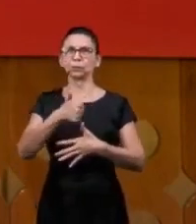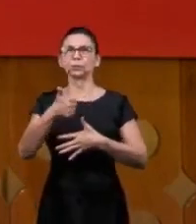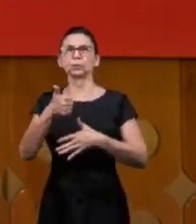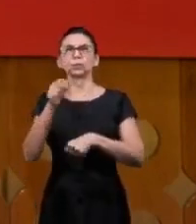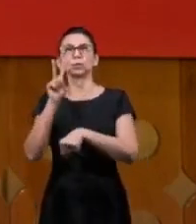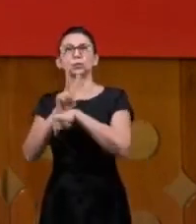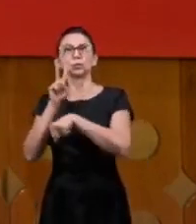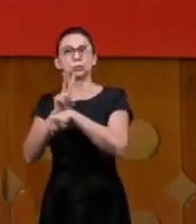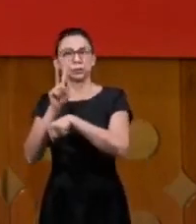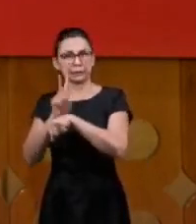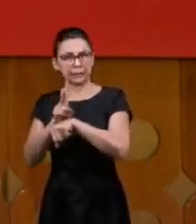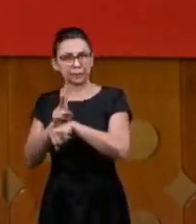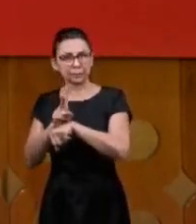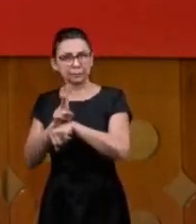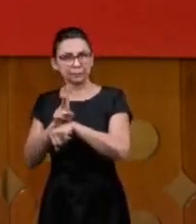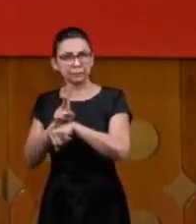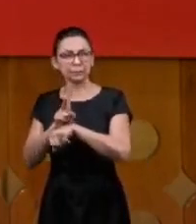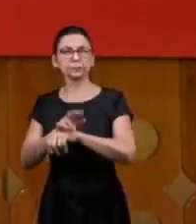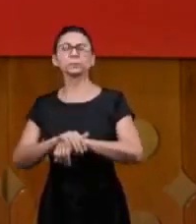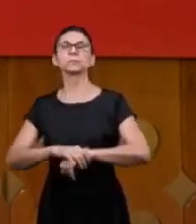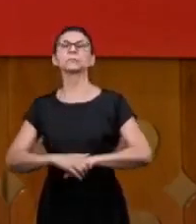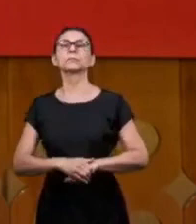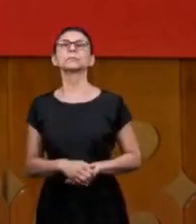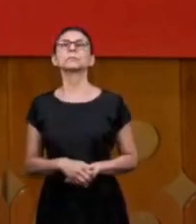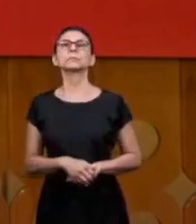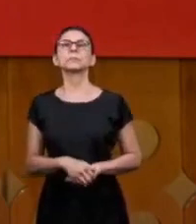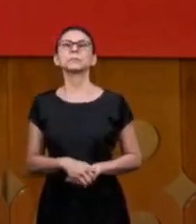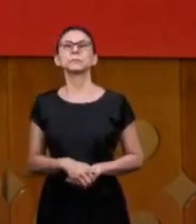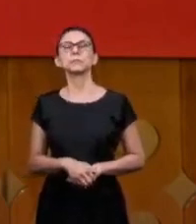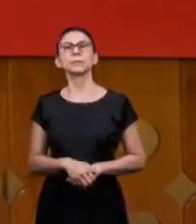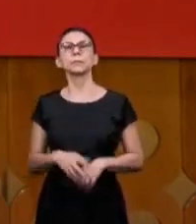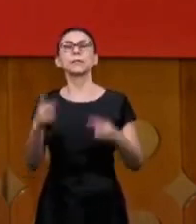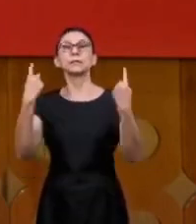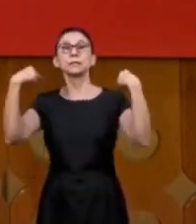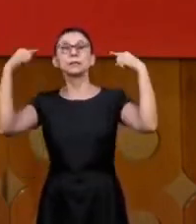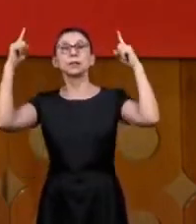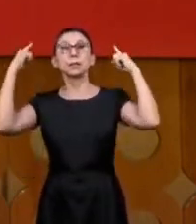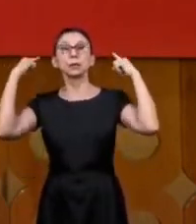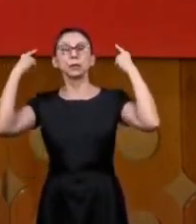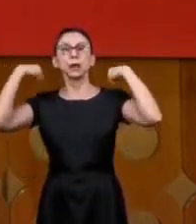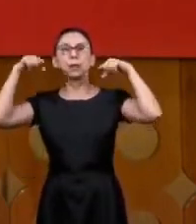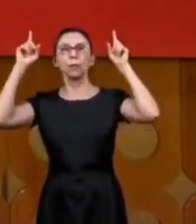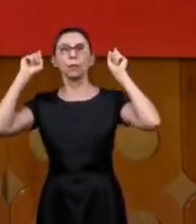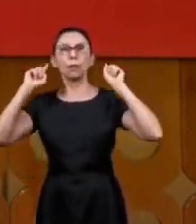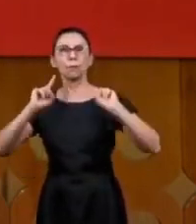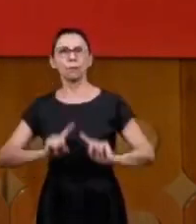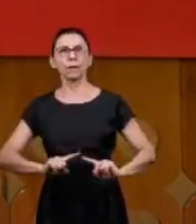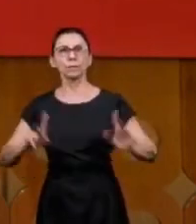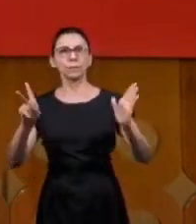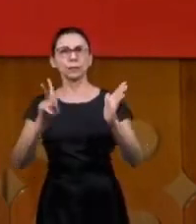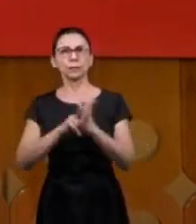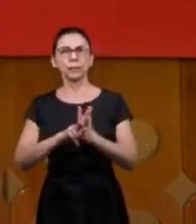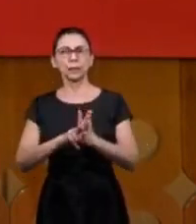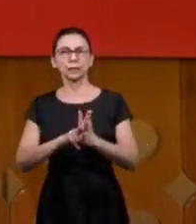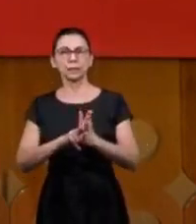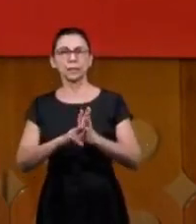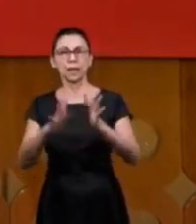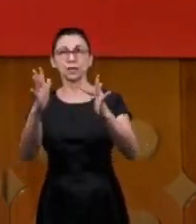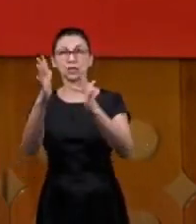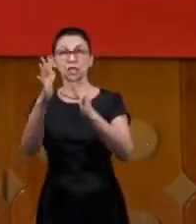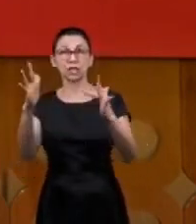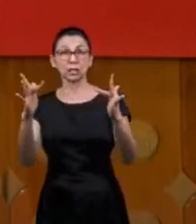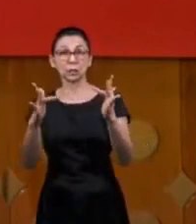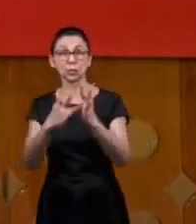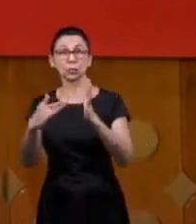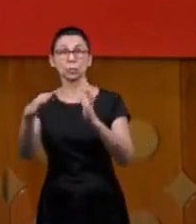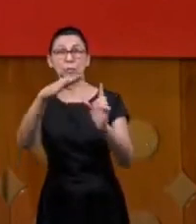my brothers the sheep it belongs to the good shepherd that poured out his blood